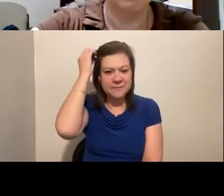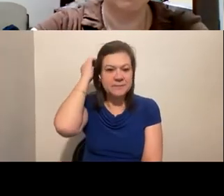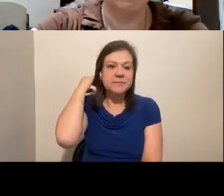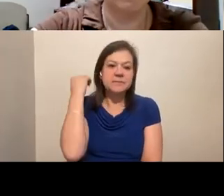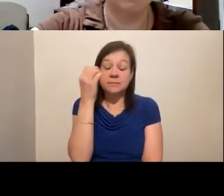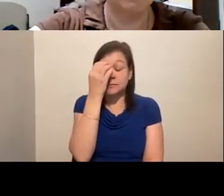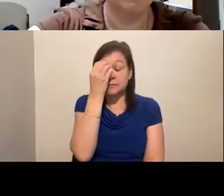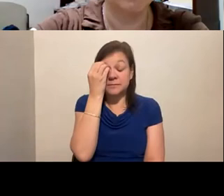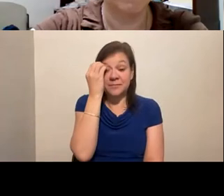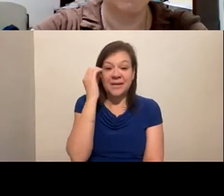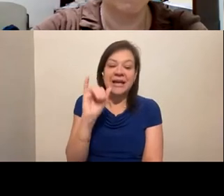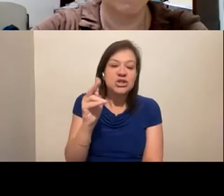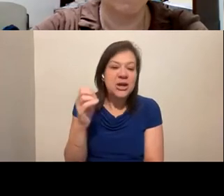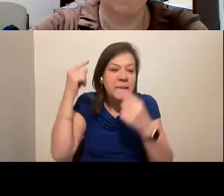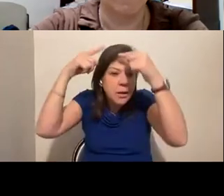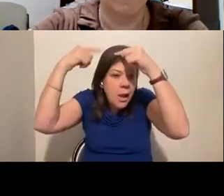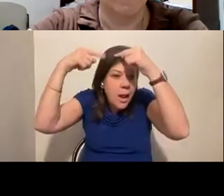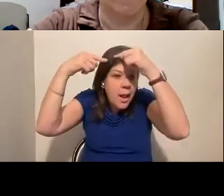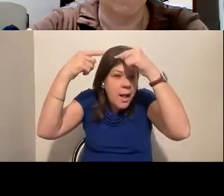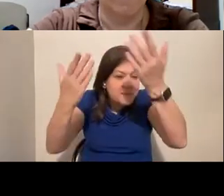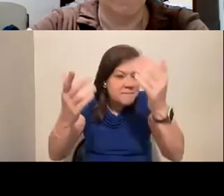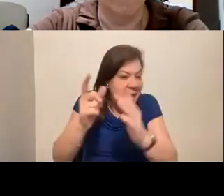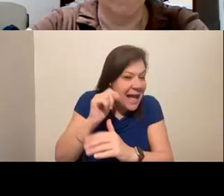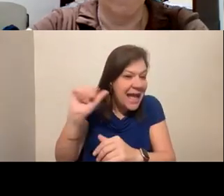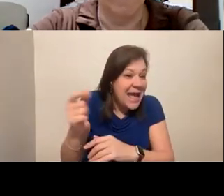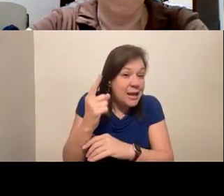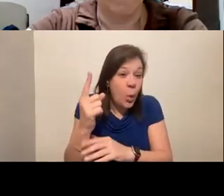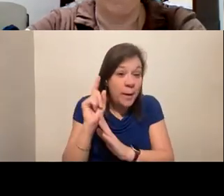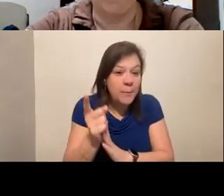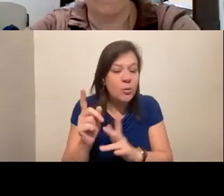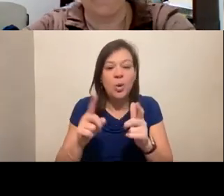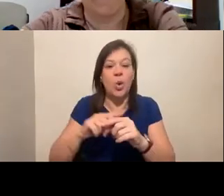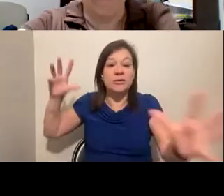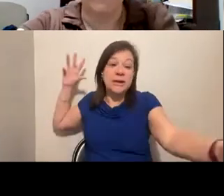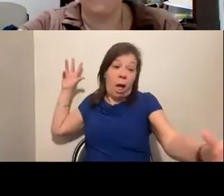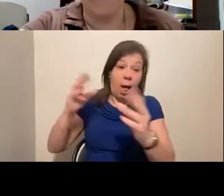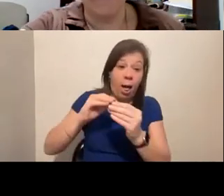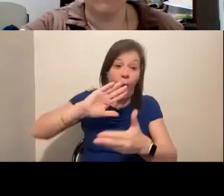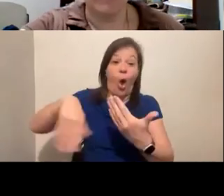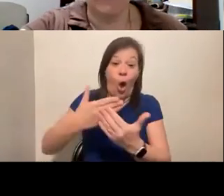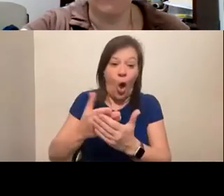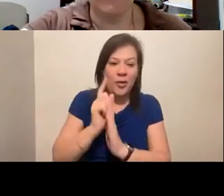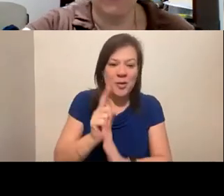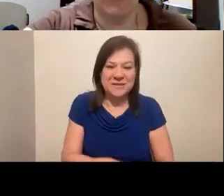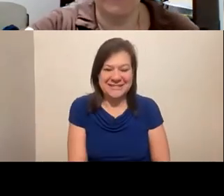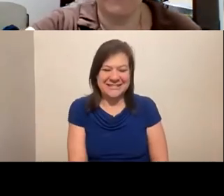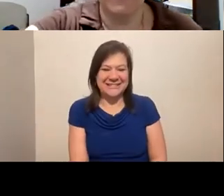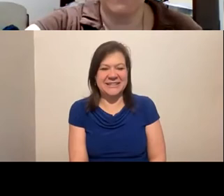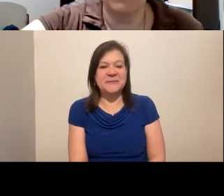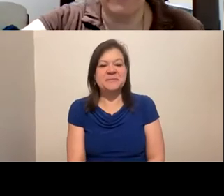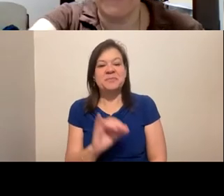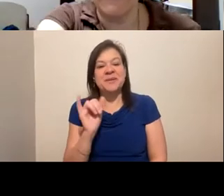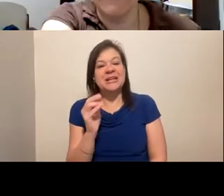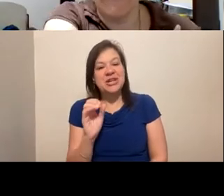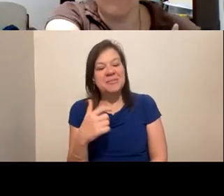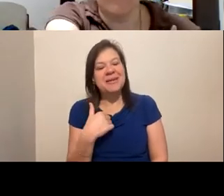What are you thinking about, Jamie? Was there a moment or is it all the moments? I think it has been all of the moments. I